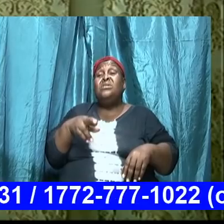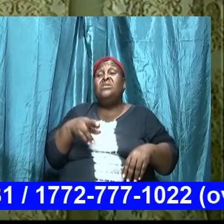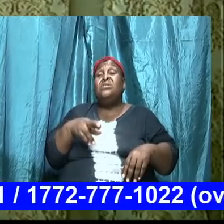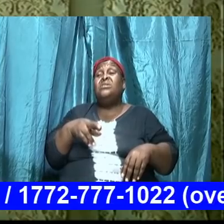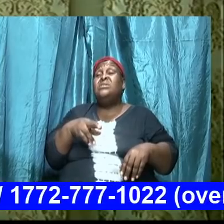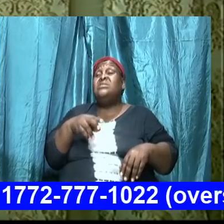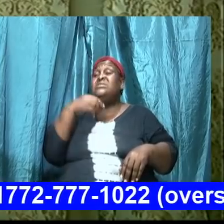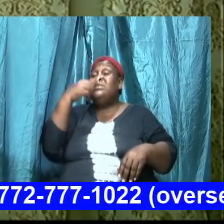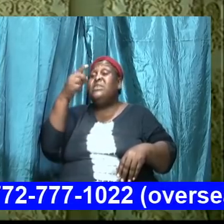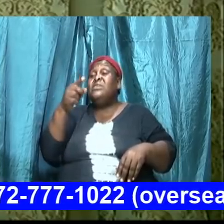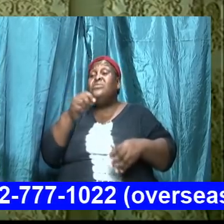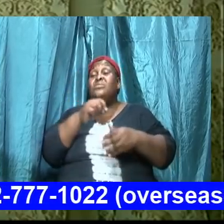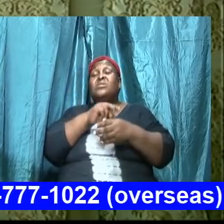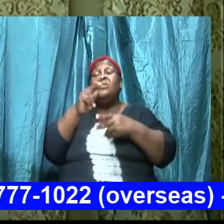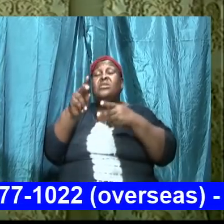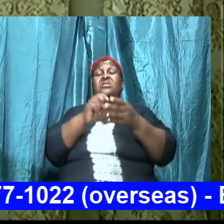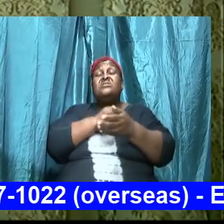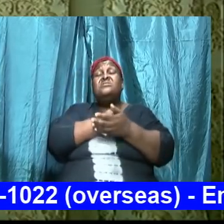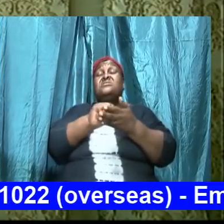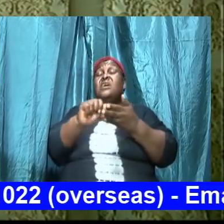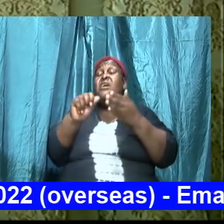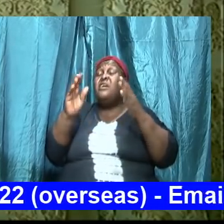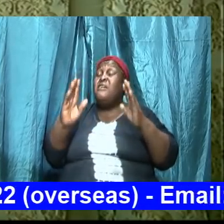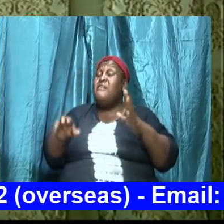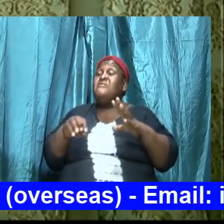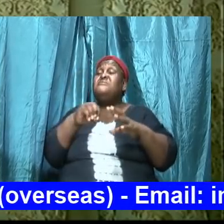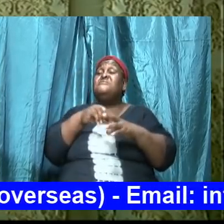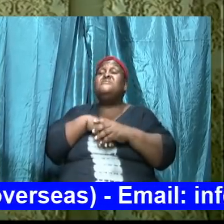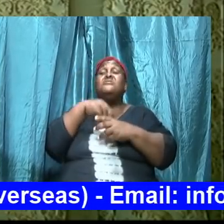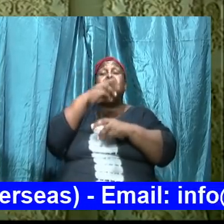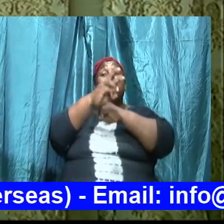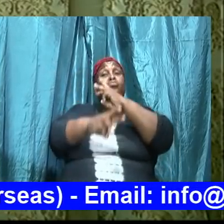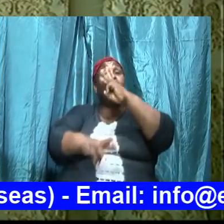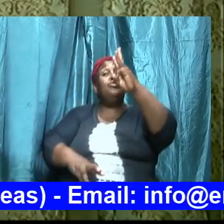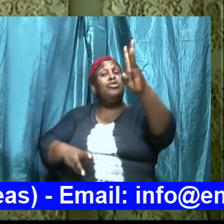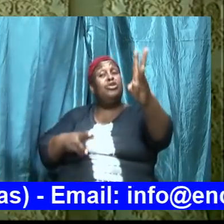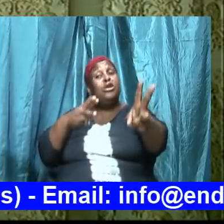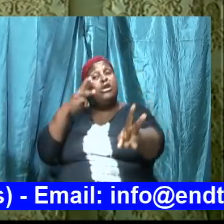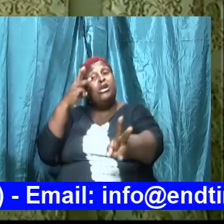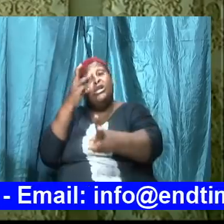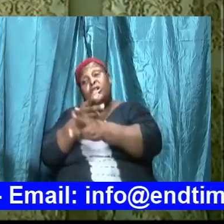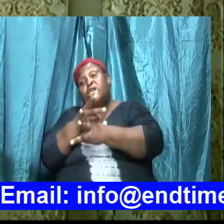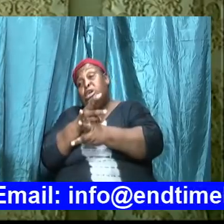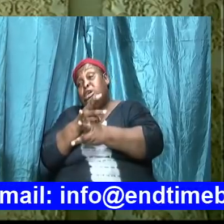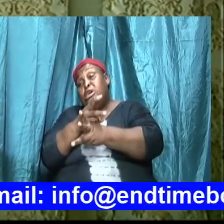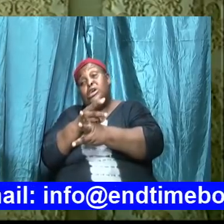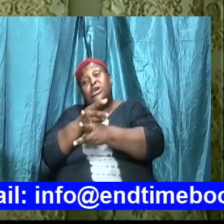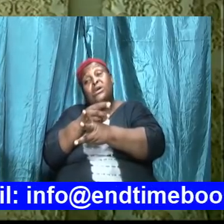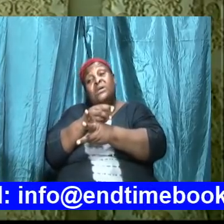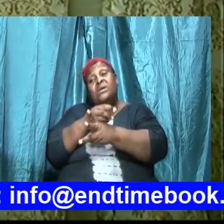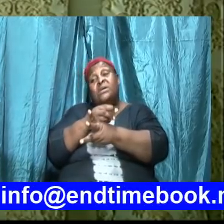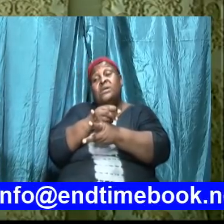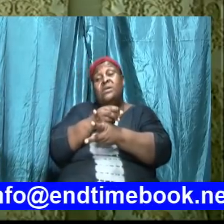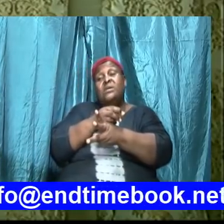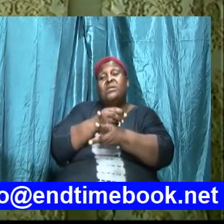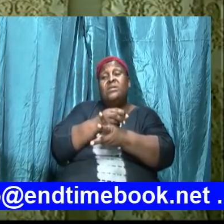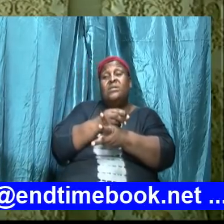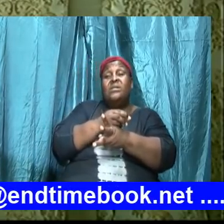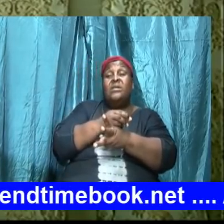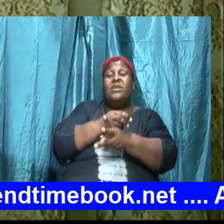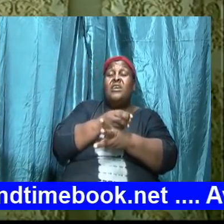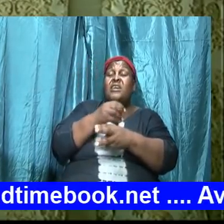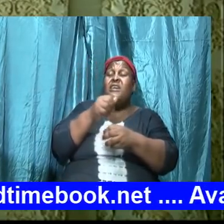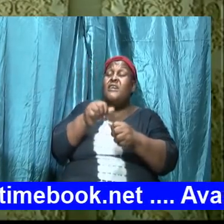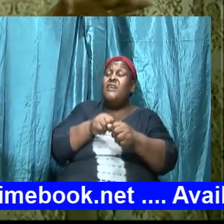it to the saints in Canada I say it to the saints in the UK I say it to the saints in Germany I say it to the saints in the Bahamas